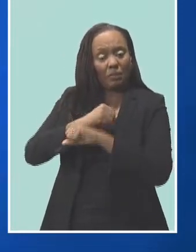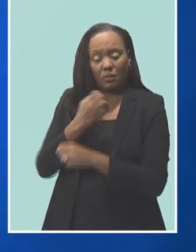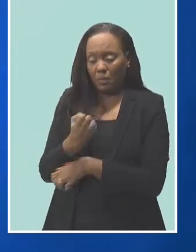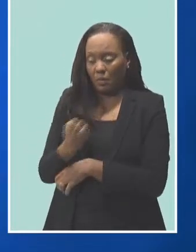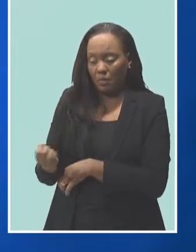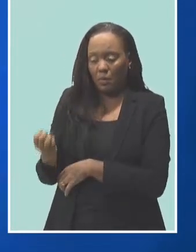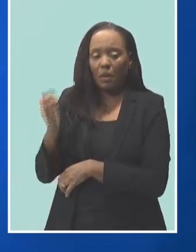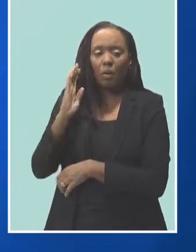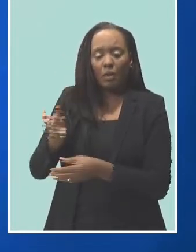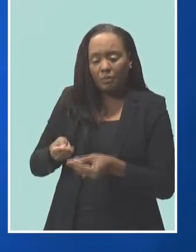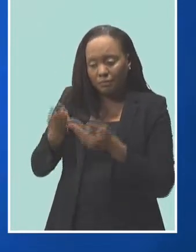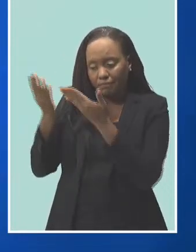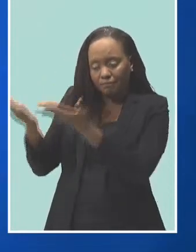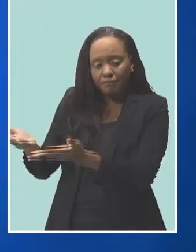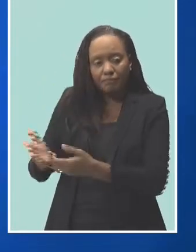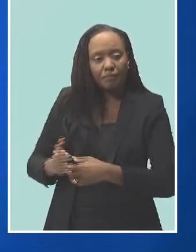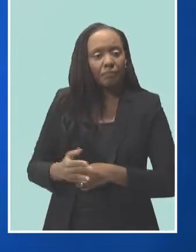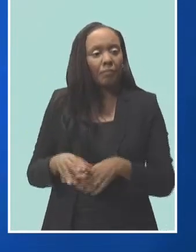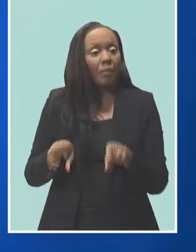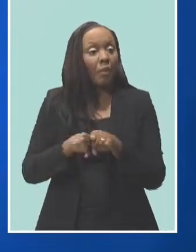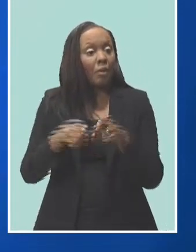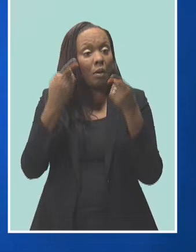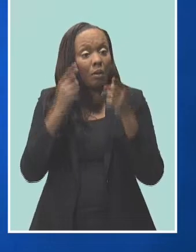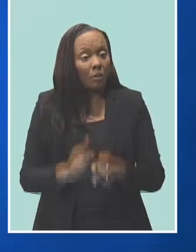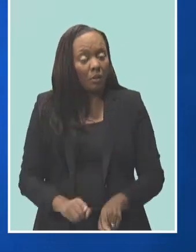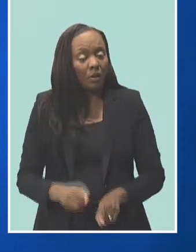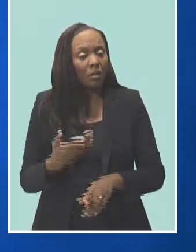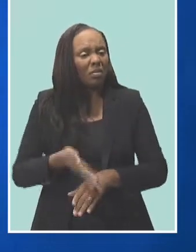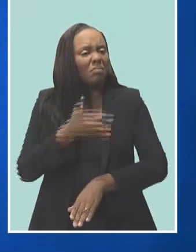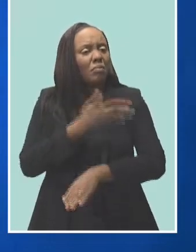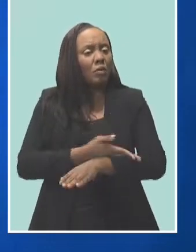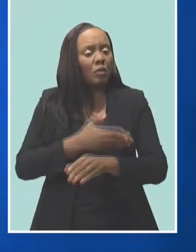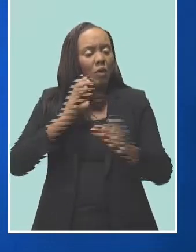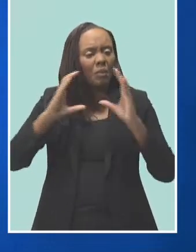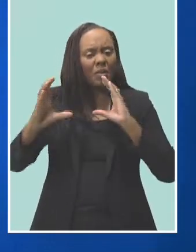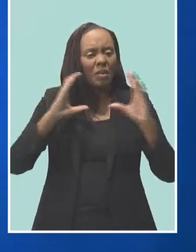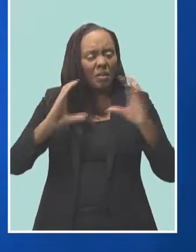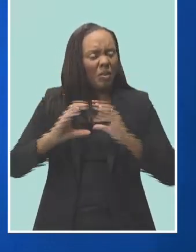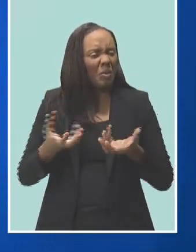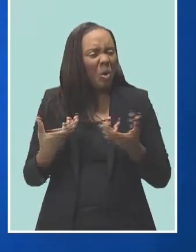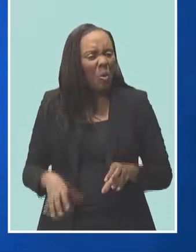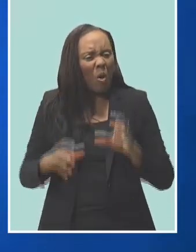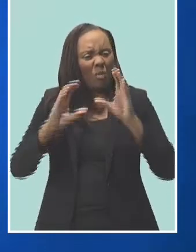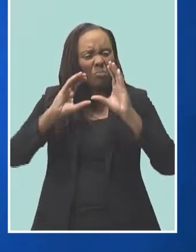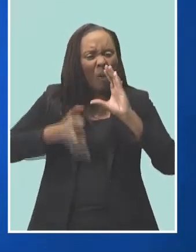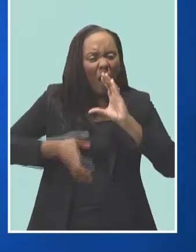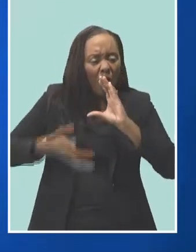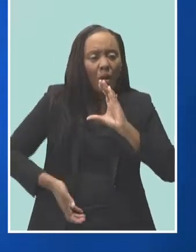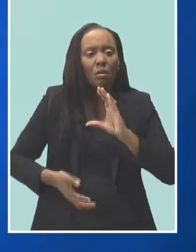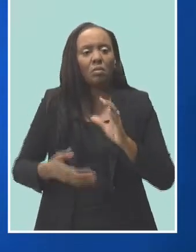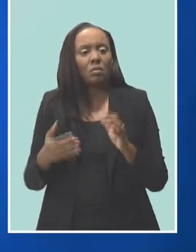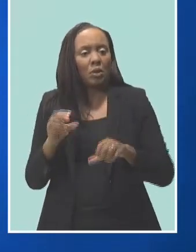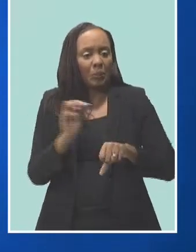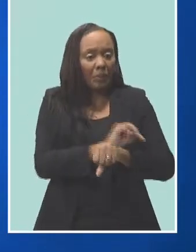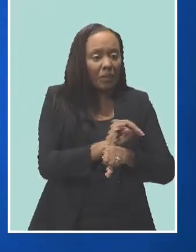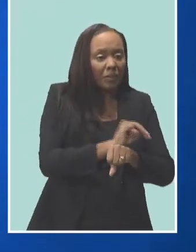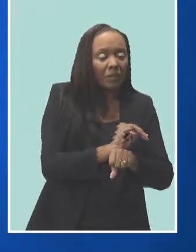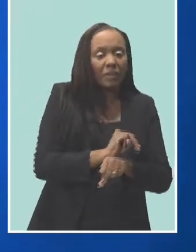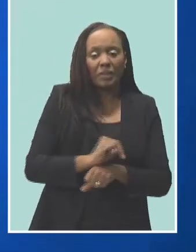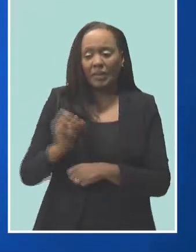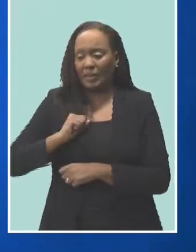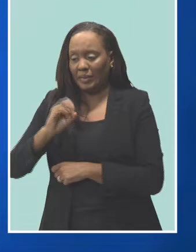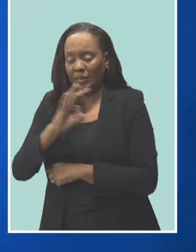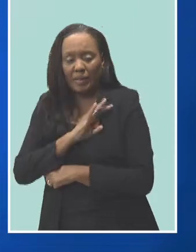and we've also agreed to improve the channels of communication between the respective ministries and the staff of the